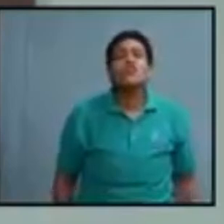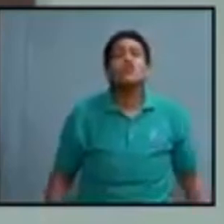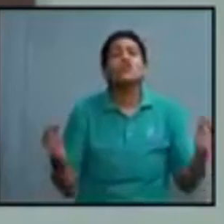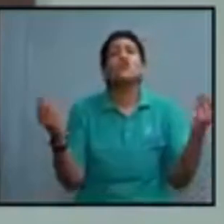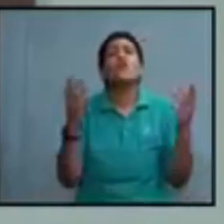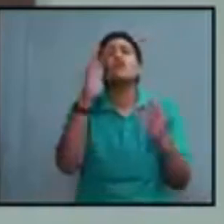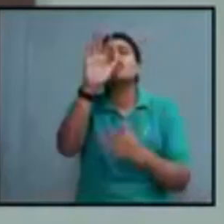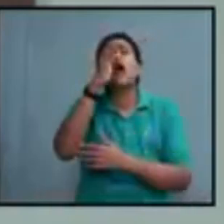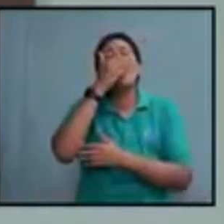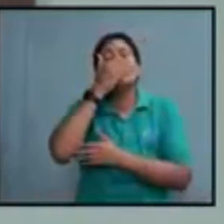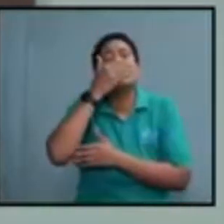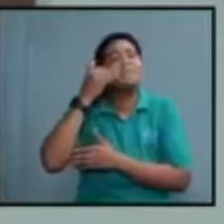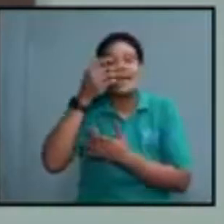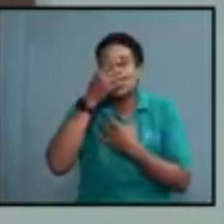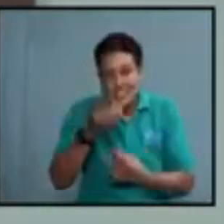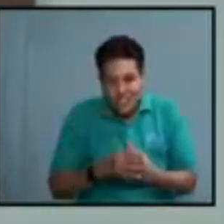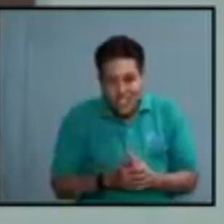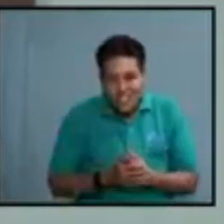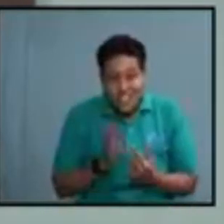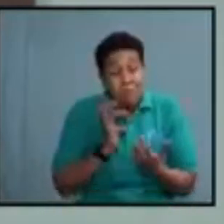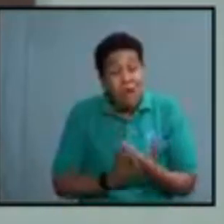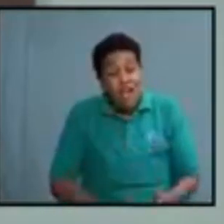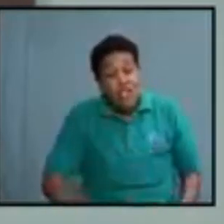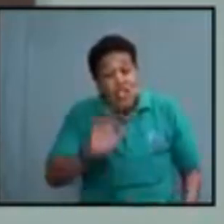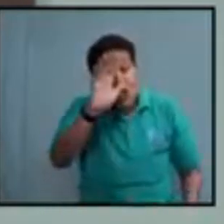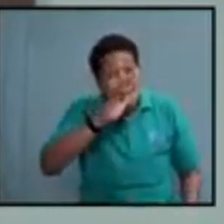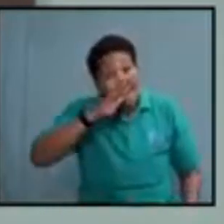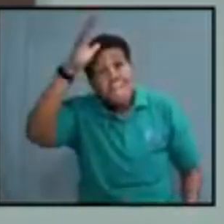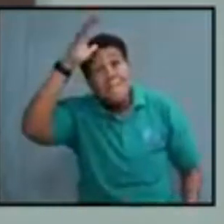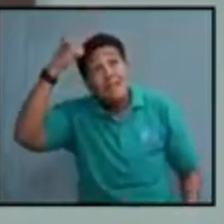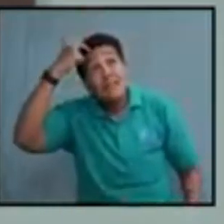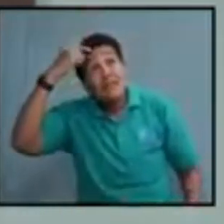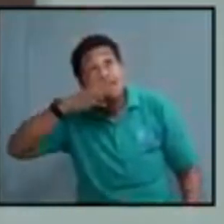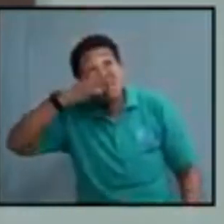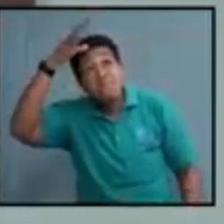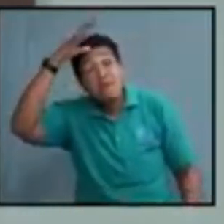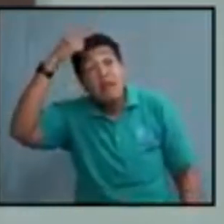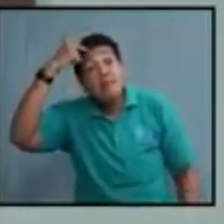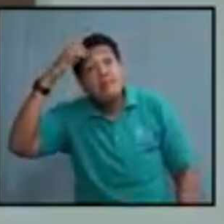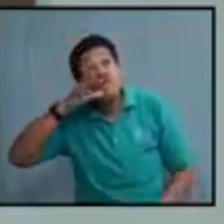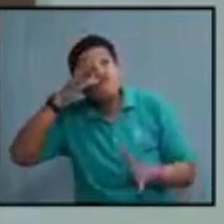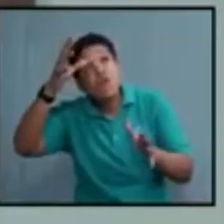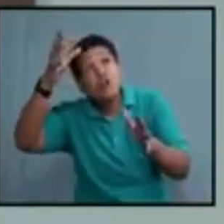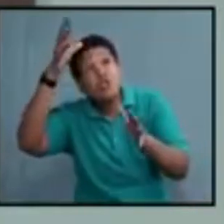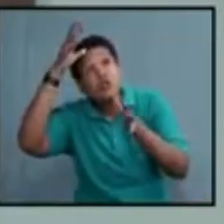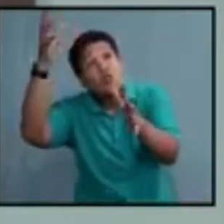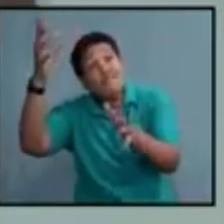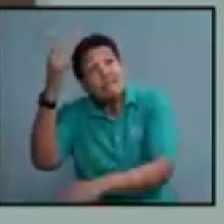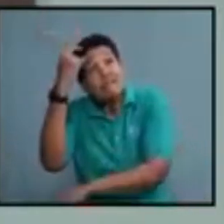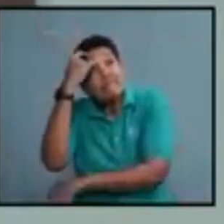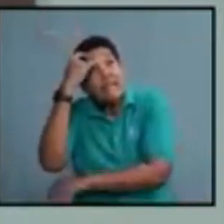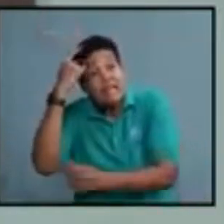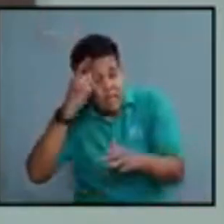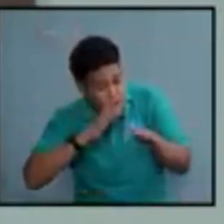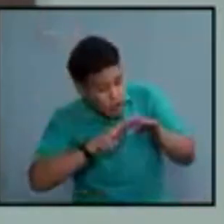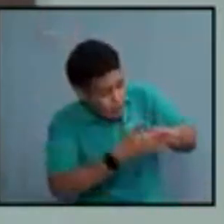in your best interest, what is in your parents' grandparents' best interest, and what is in the interest of the country,